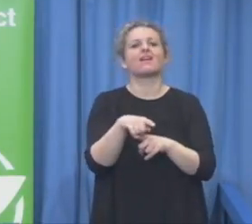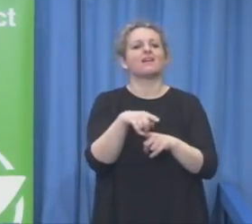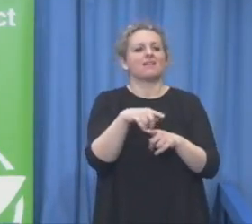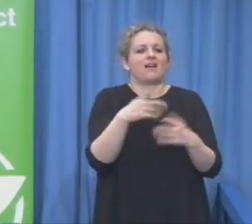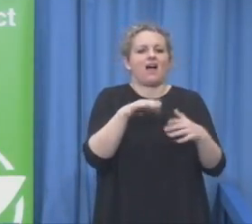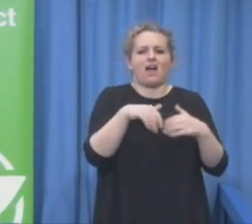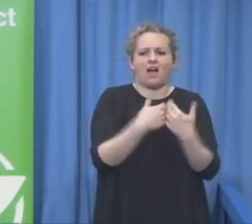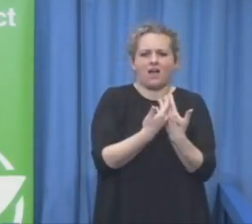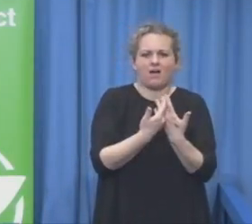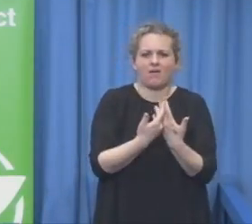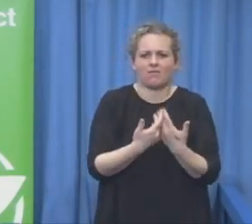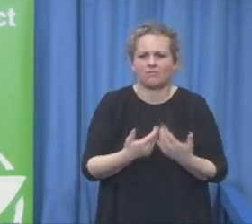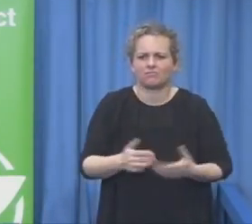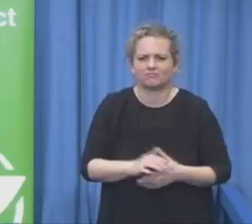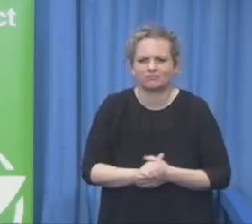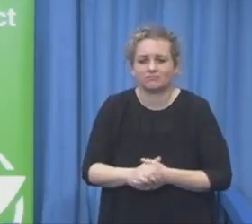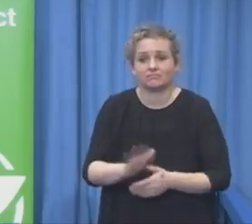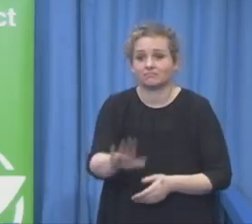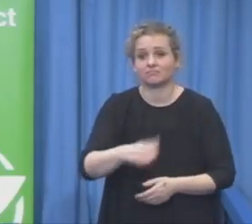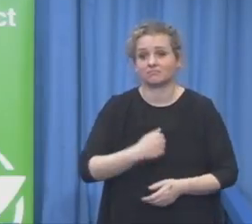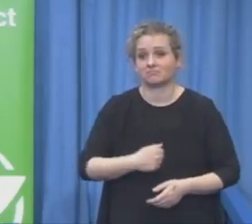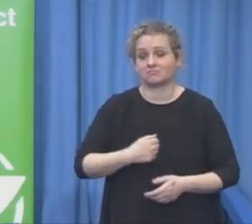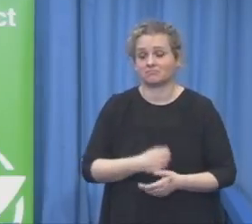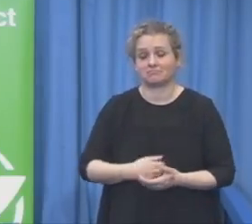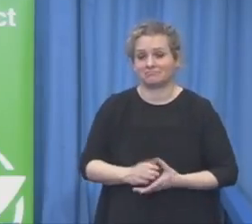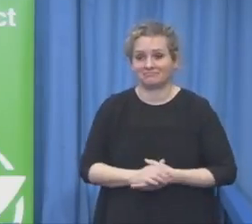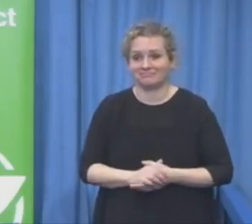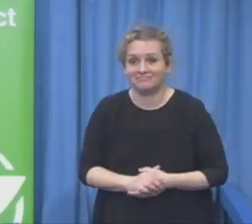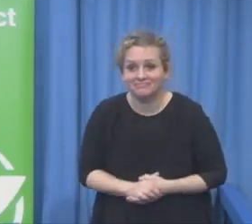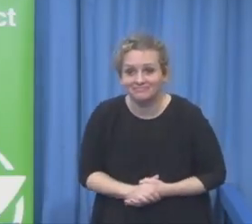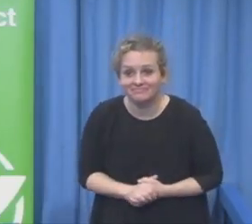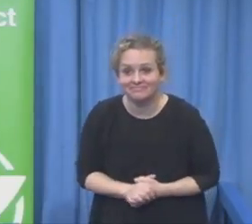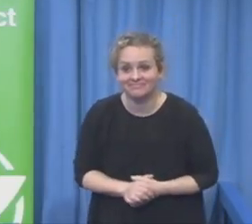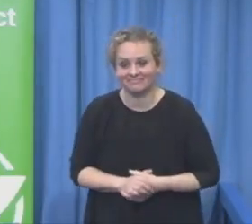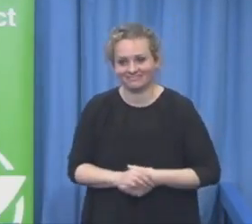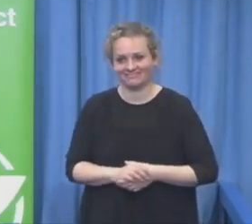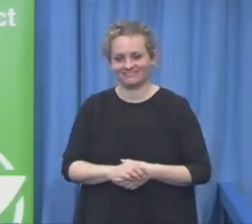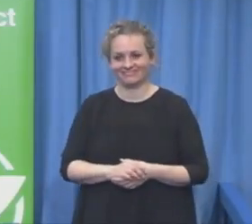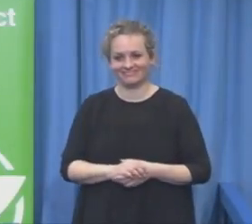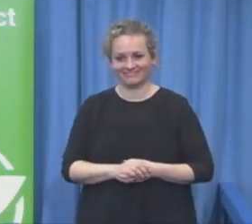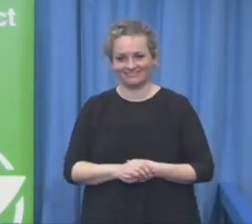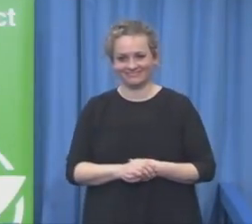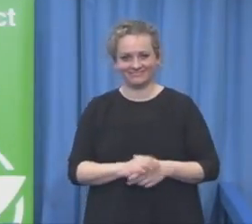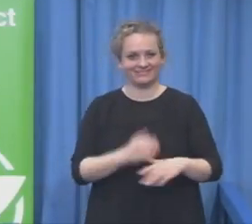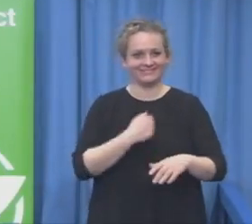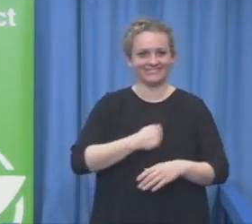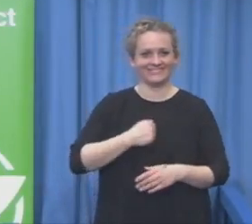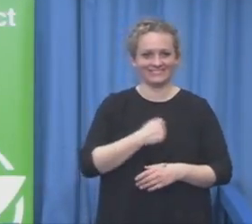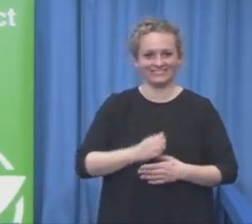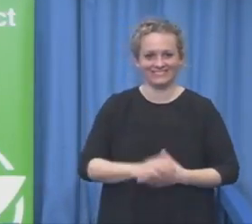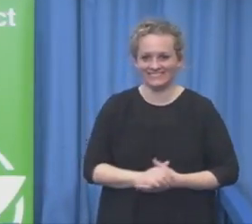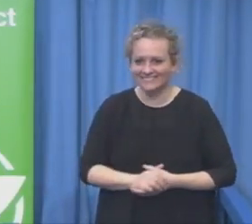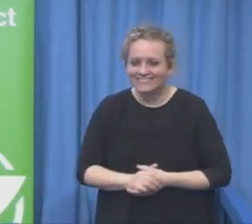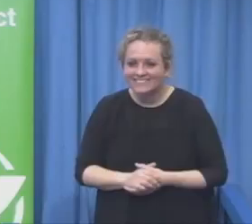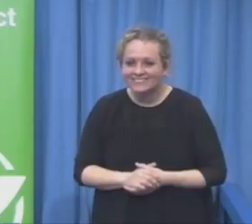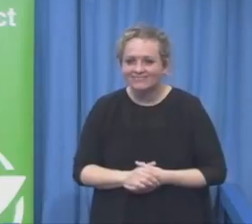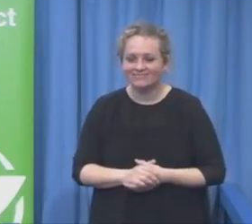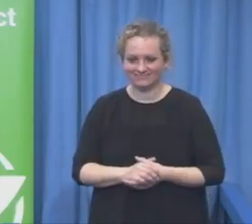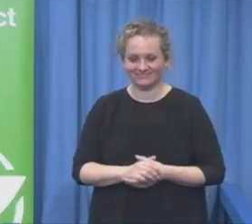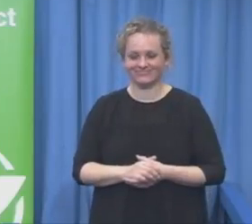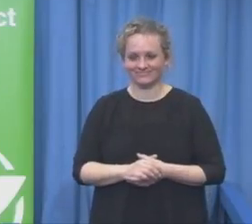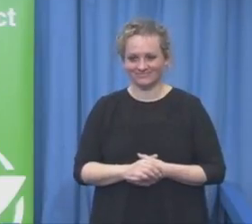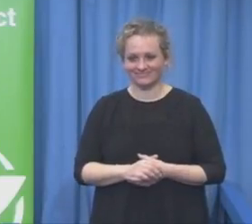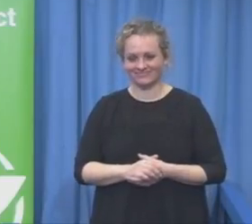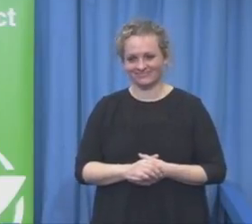And, in my experience, we see that these jobs we often have to create. They are not